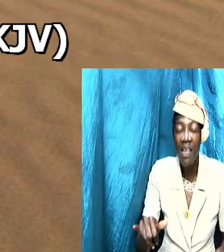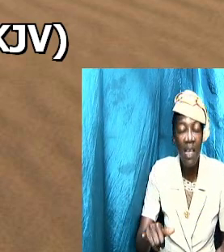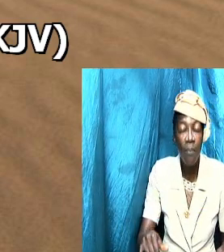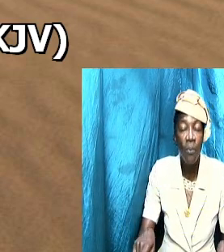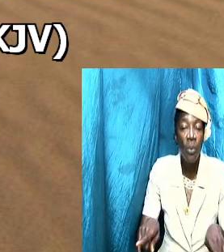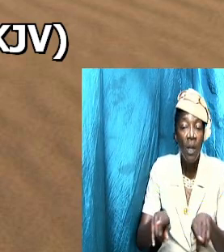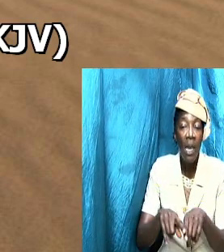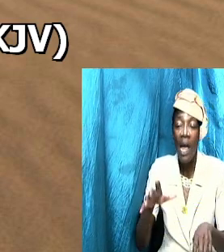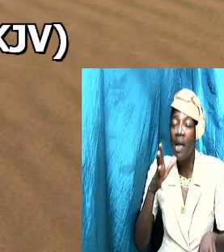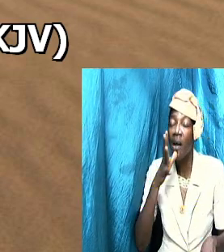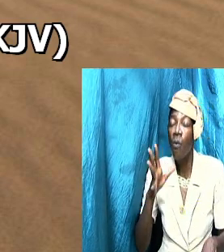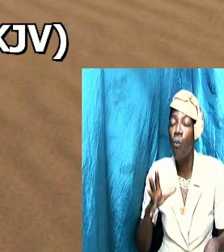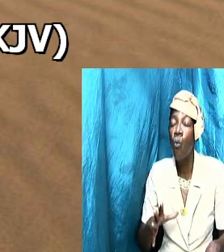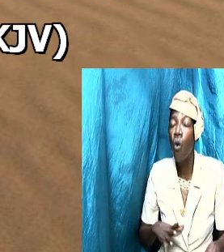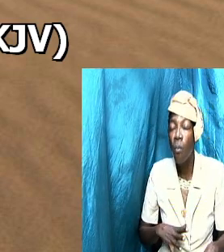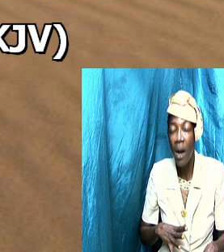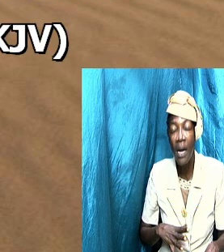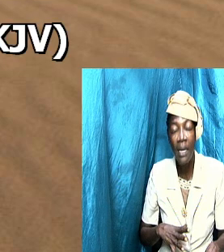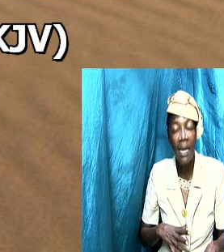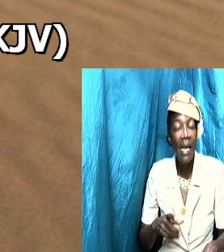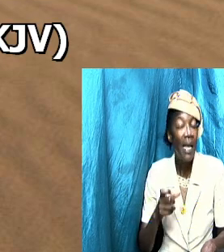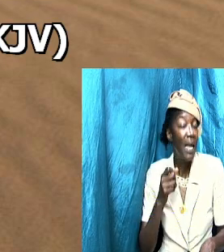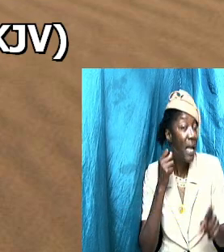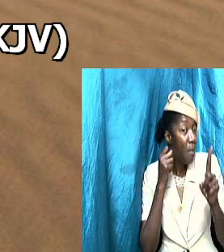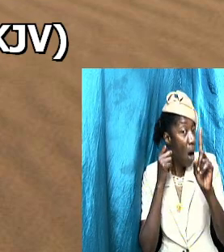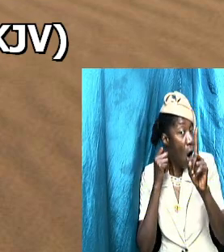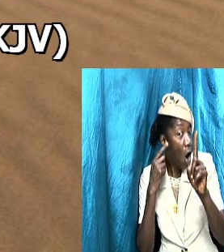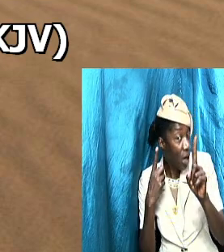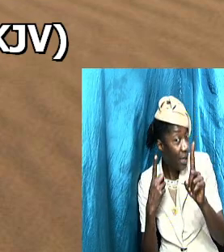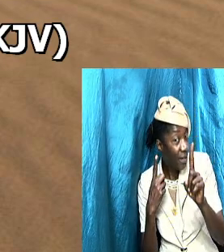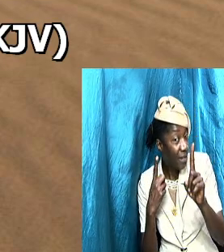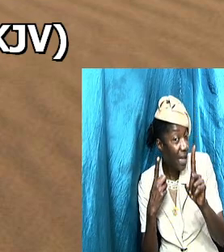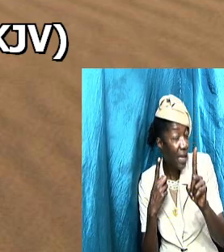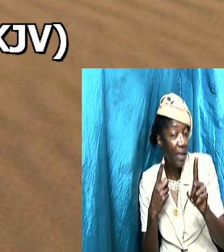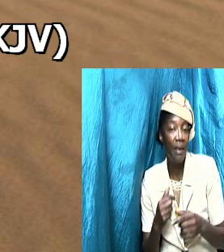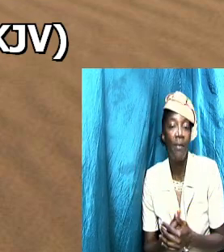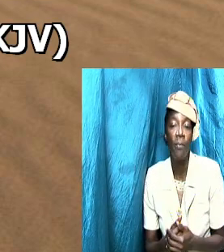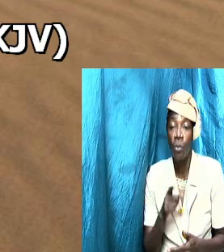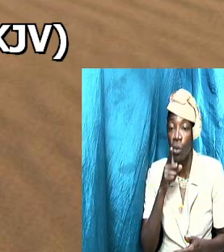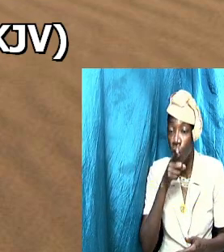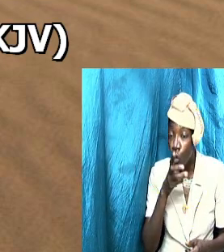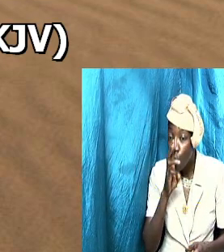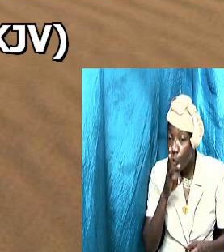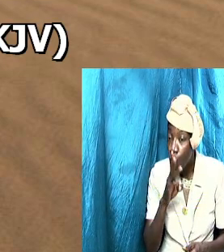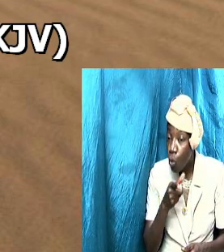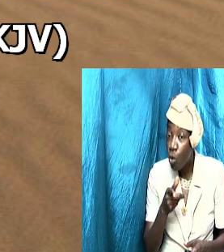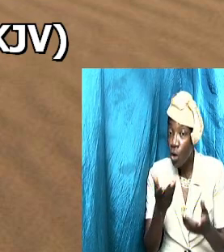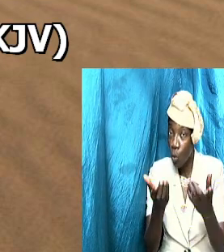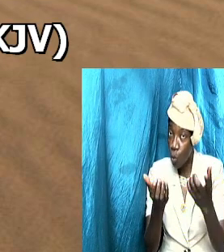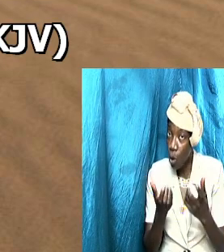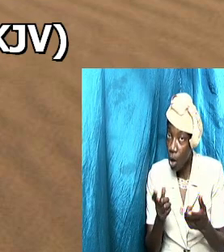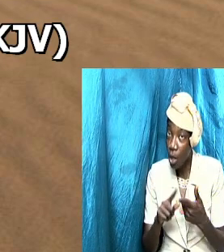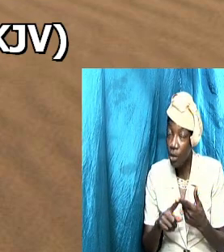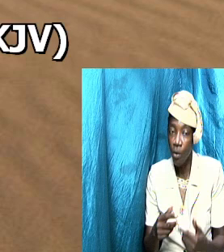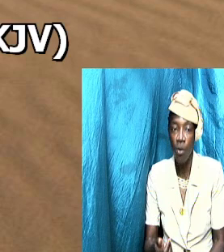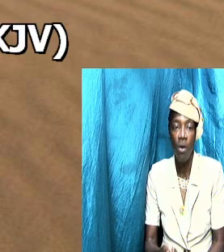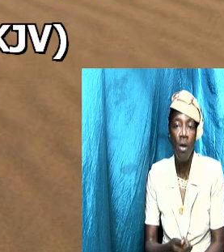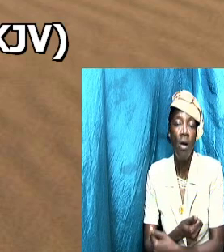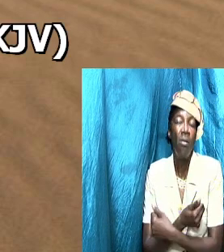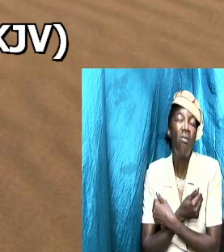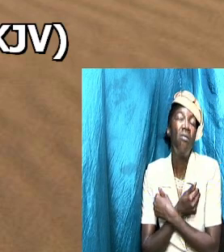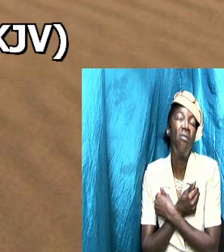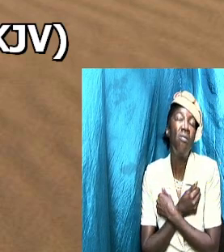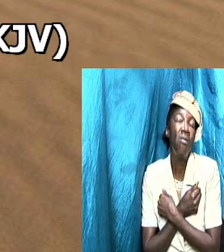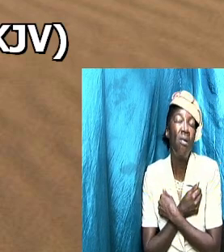in that way I quite understand that you would want to embrace her